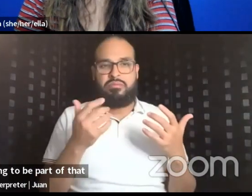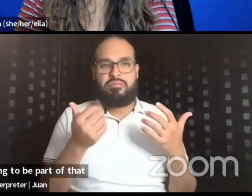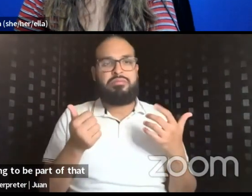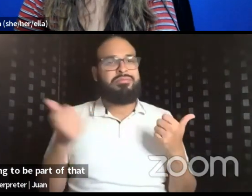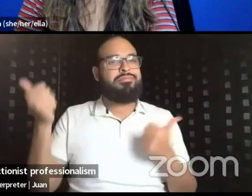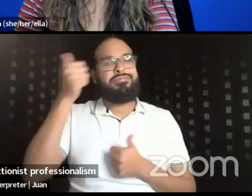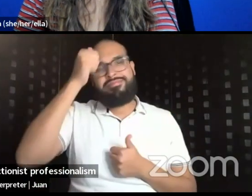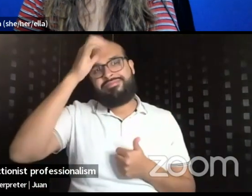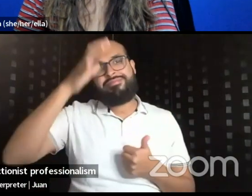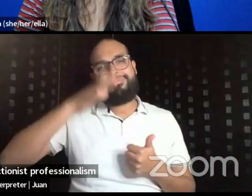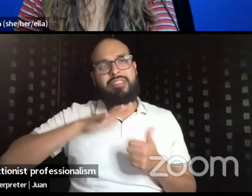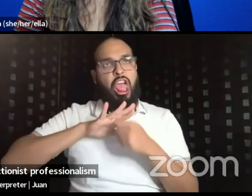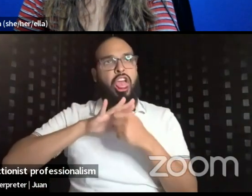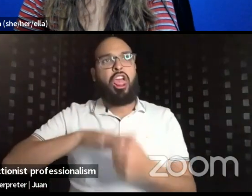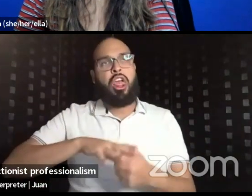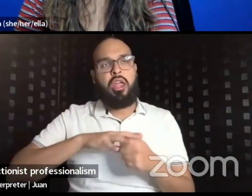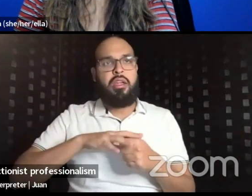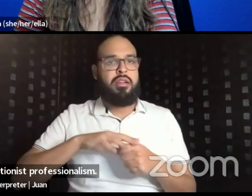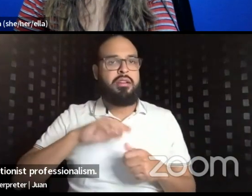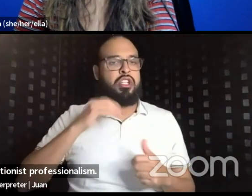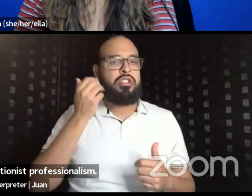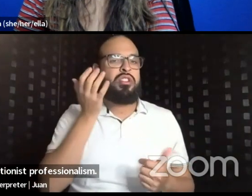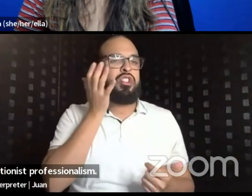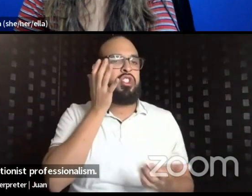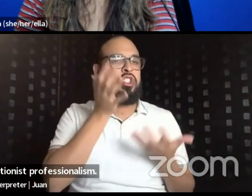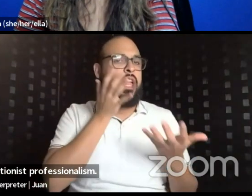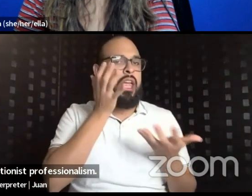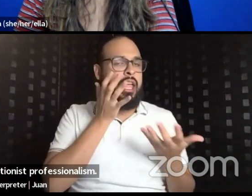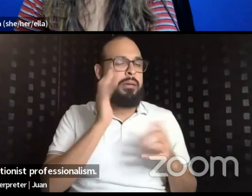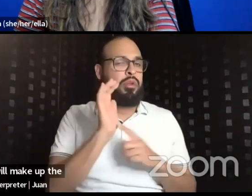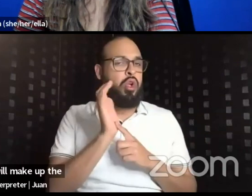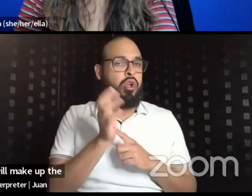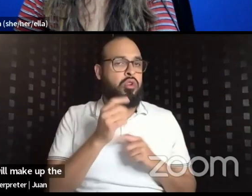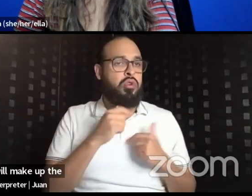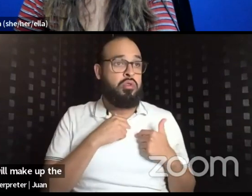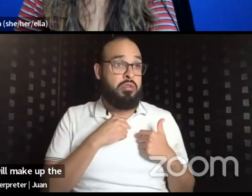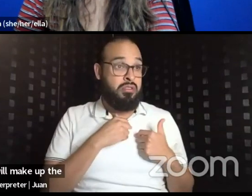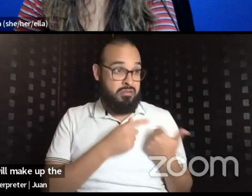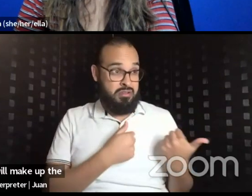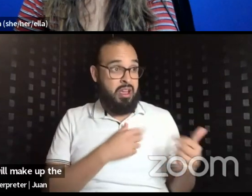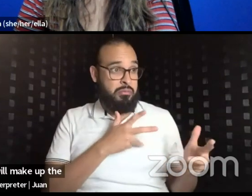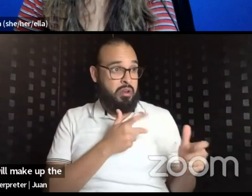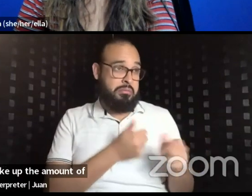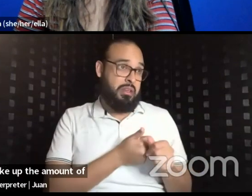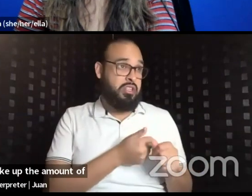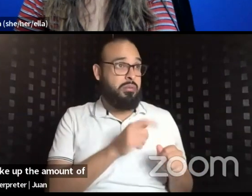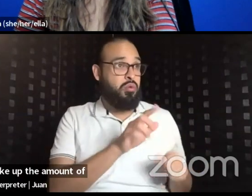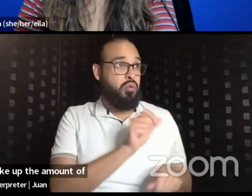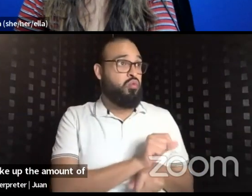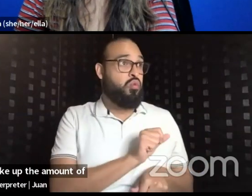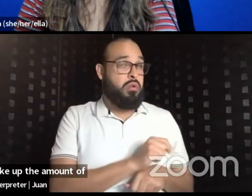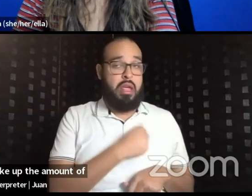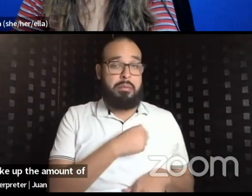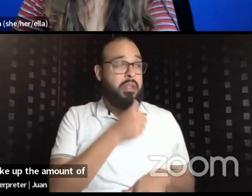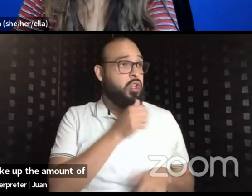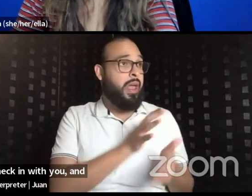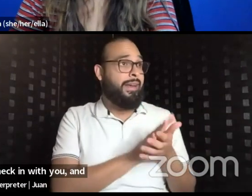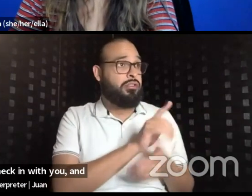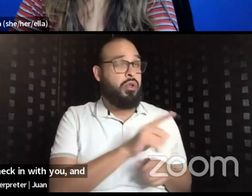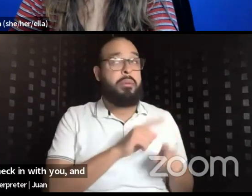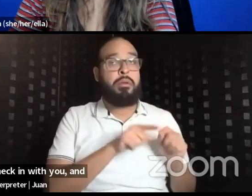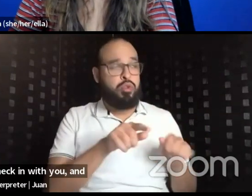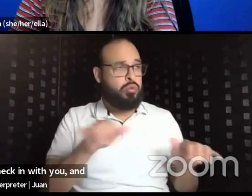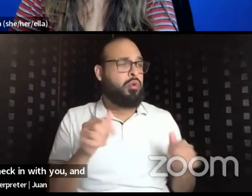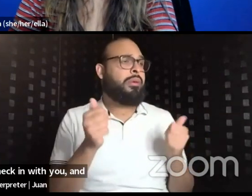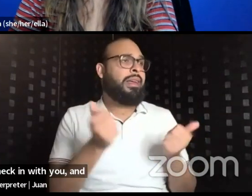shame culture that says, I will make up the amount of work you have to do. I will not check in with you and you will do it at all personal